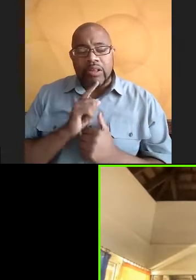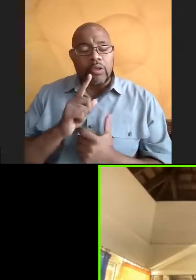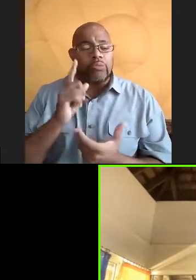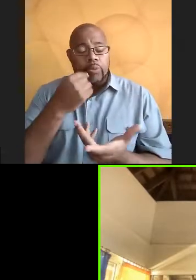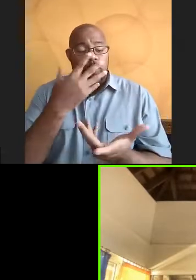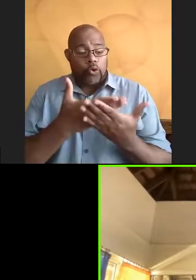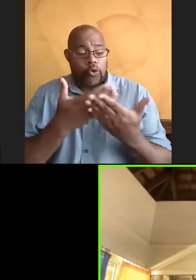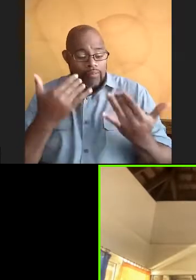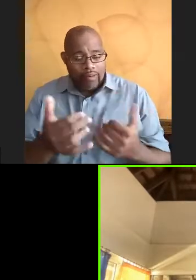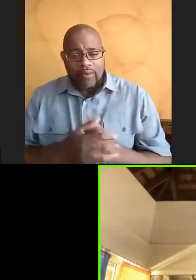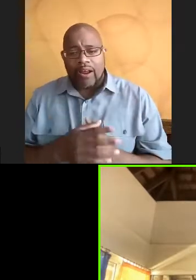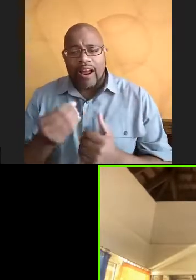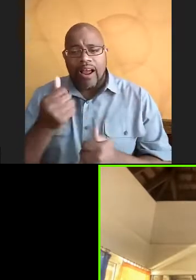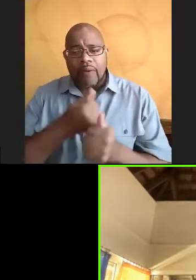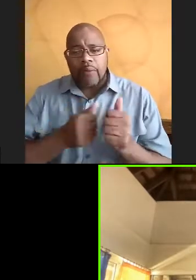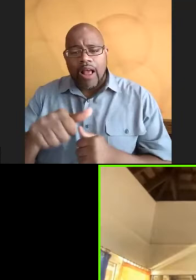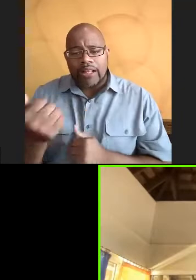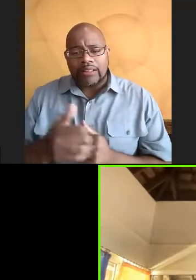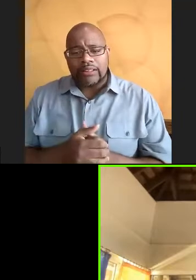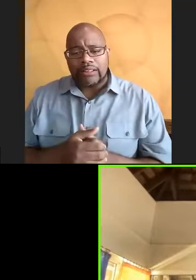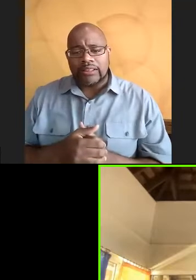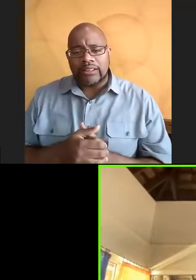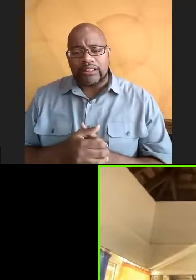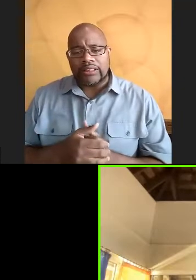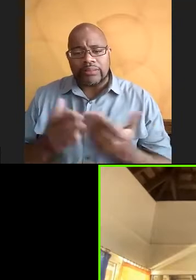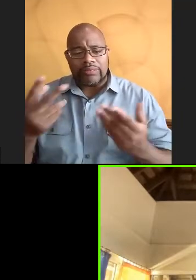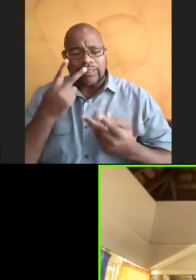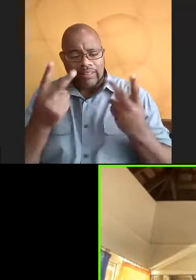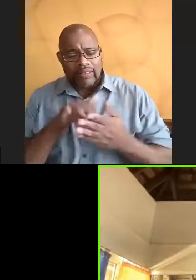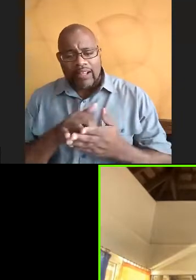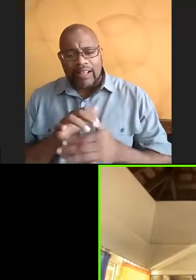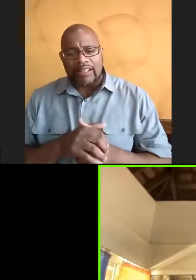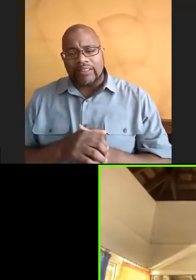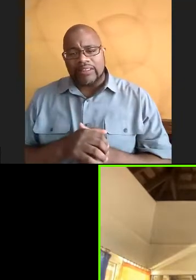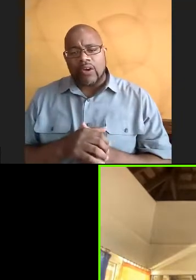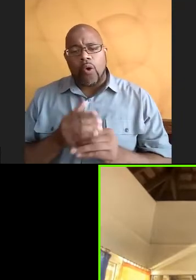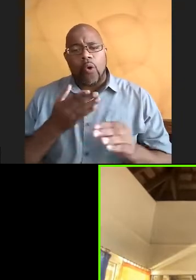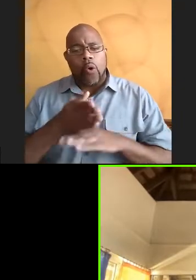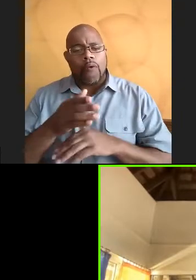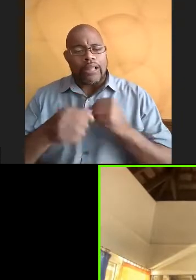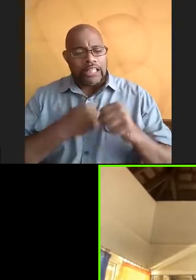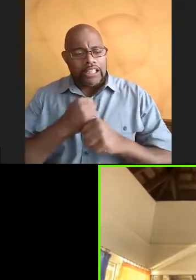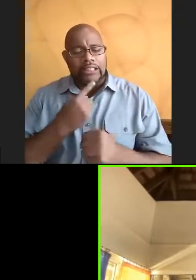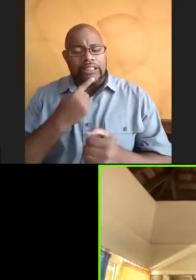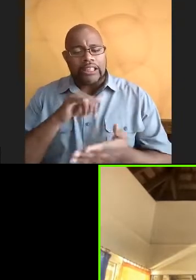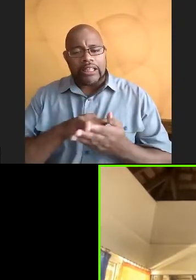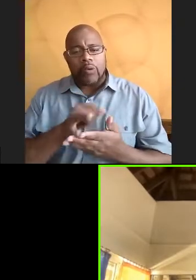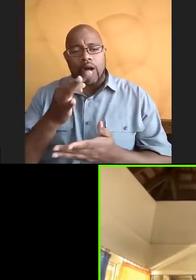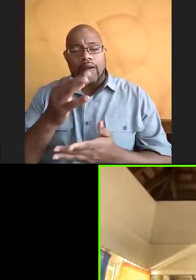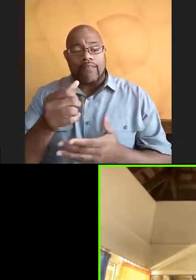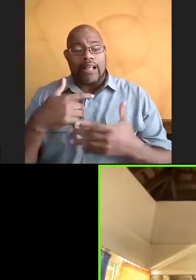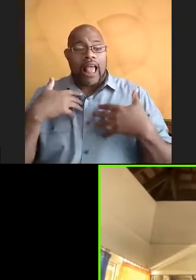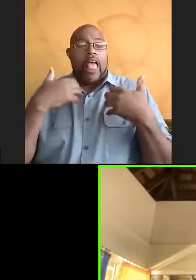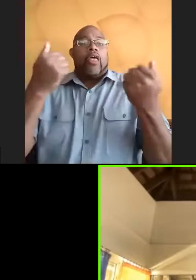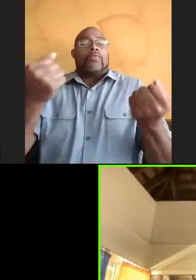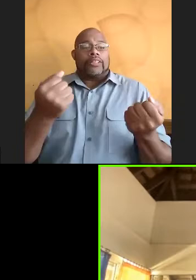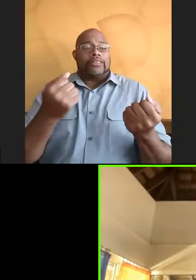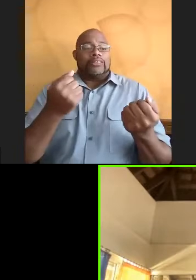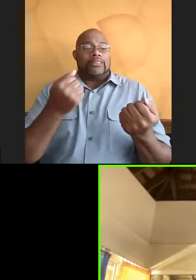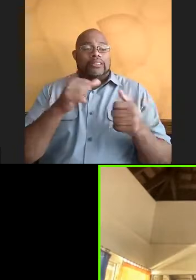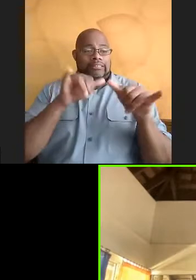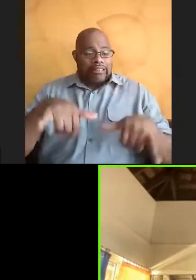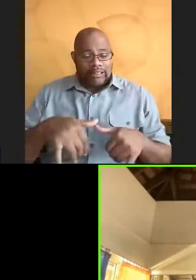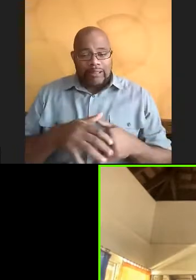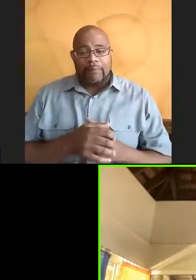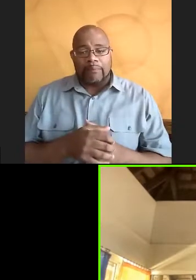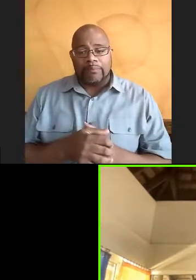And from everyone else who's, like, been here and seen it, like, come back over the years is that it's, like, one of the healthiest reef ecosystems on